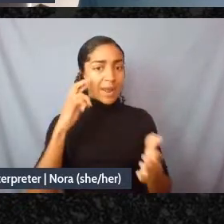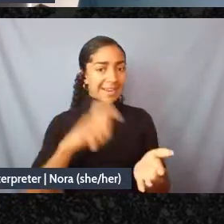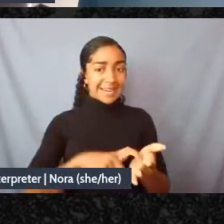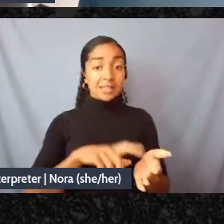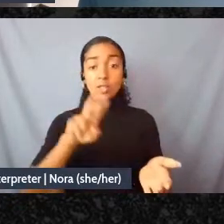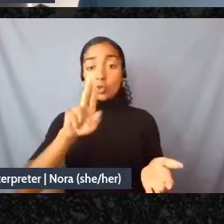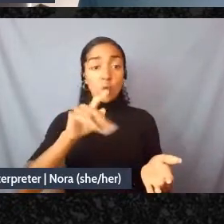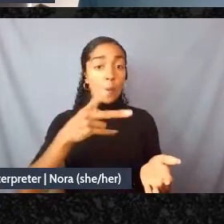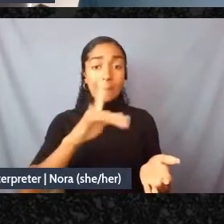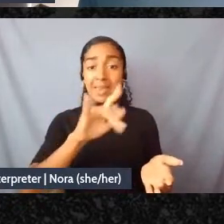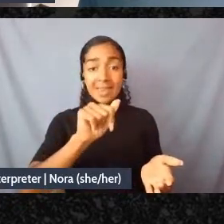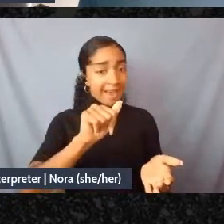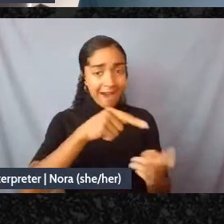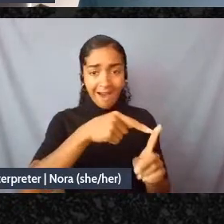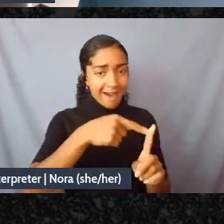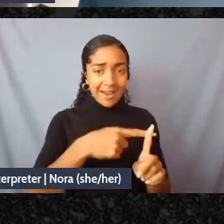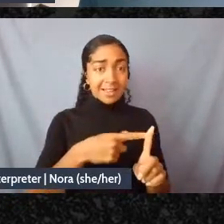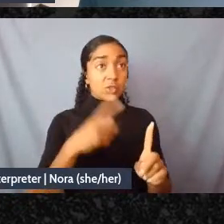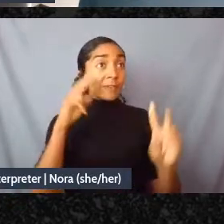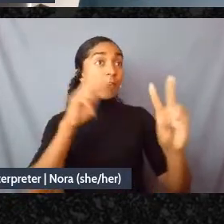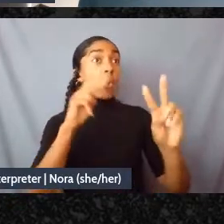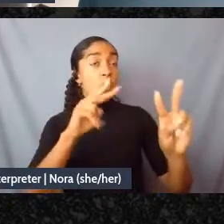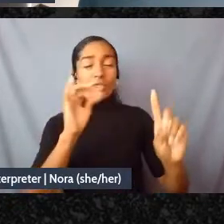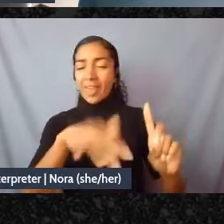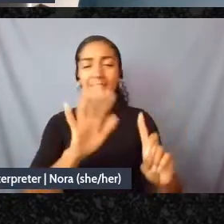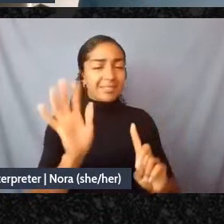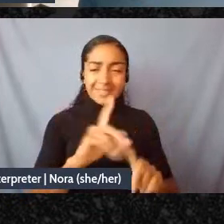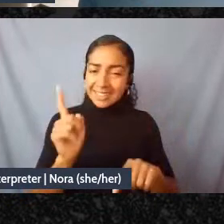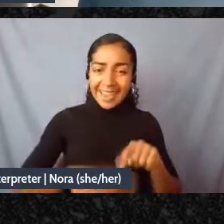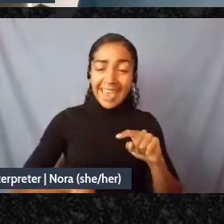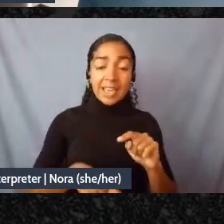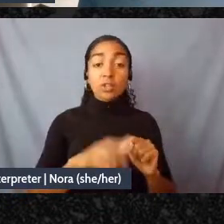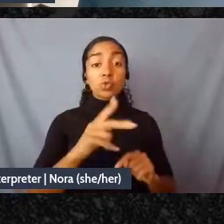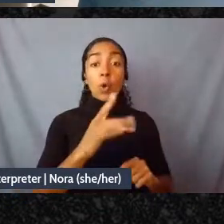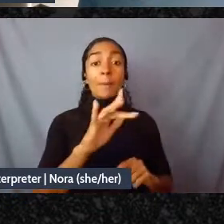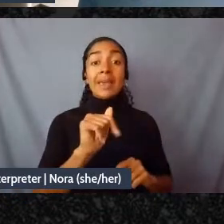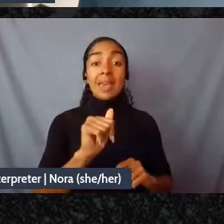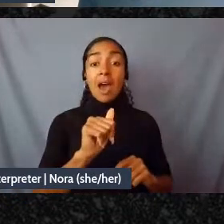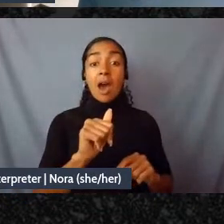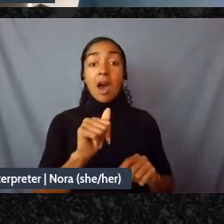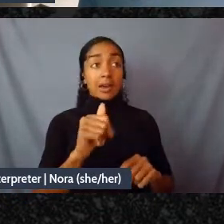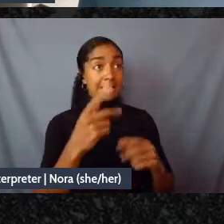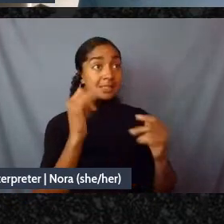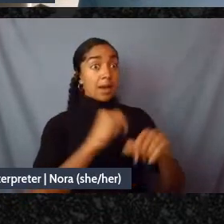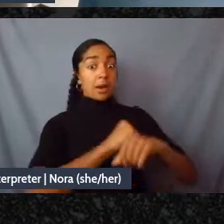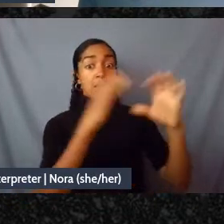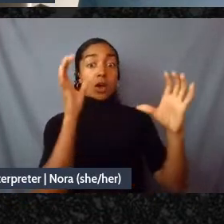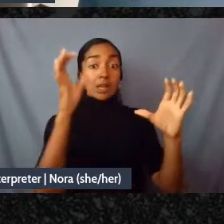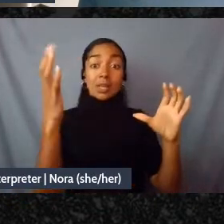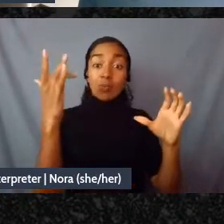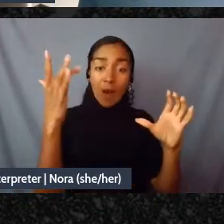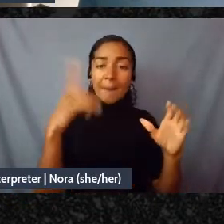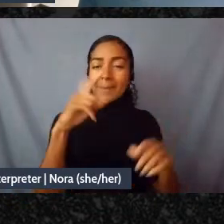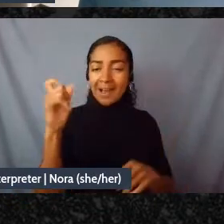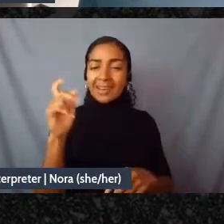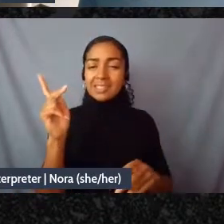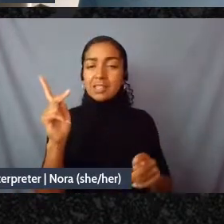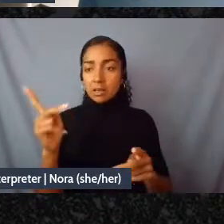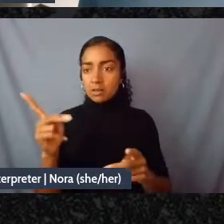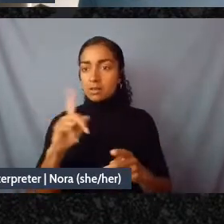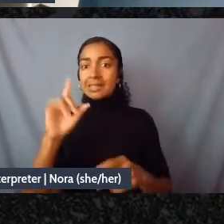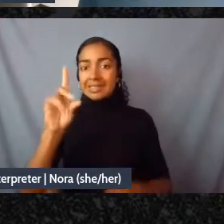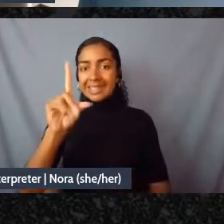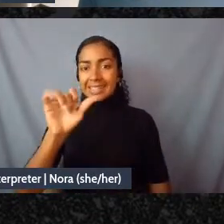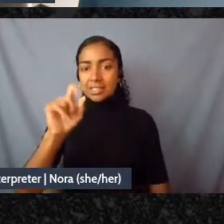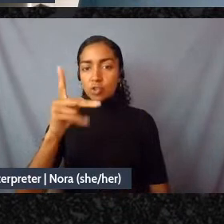dystopias exist and there are people they're like oh I live in a world where there's no trash no someone is still dealing with the waste but how do we